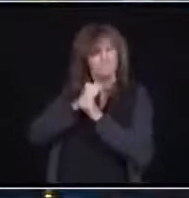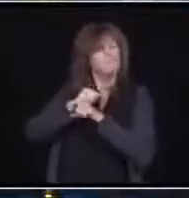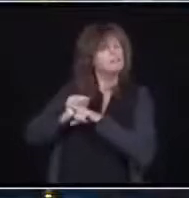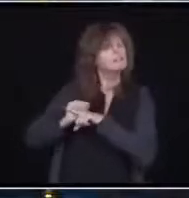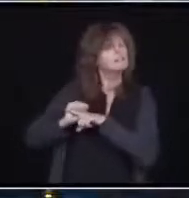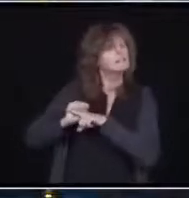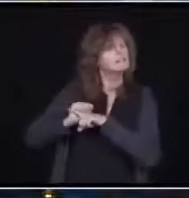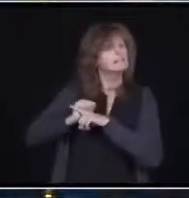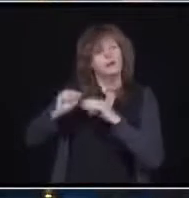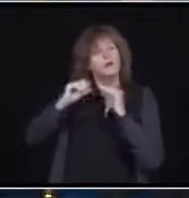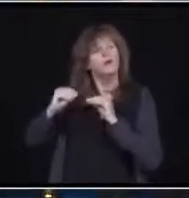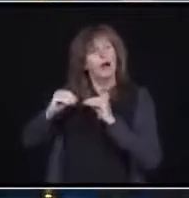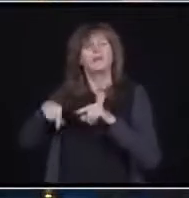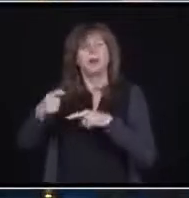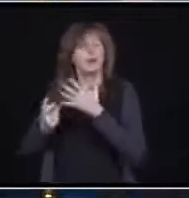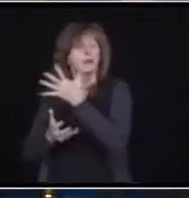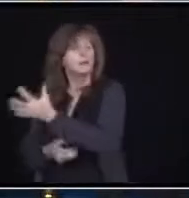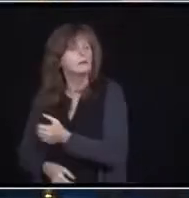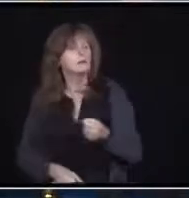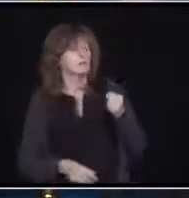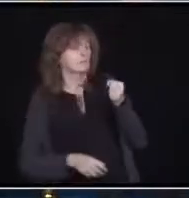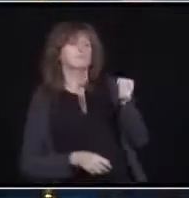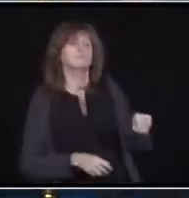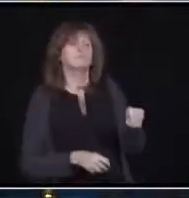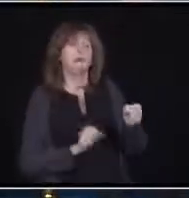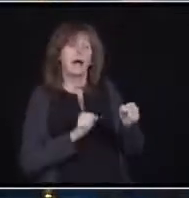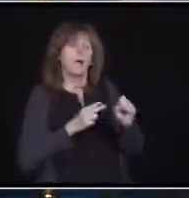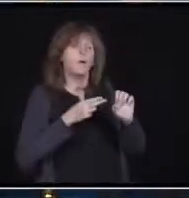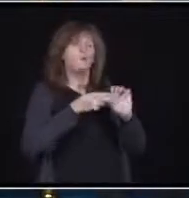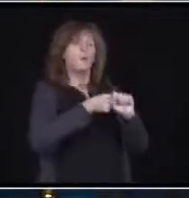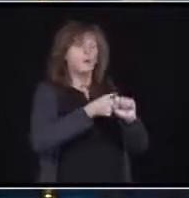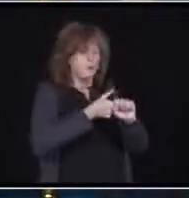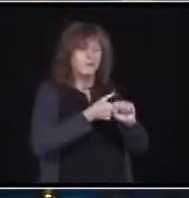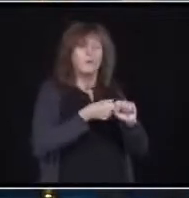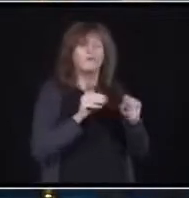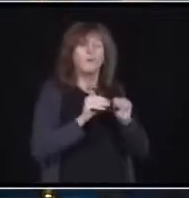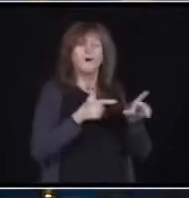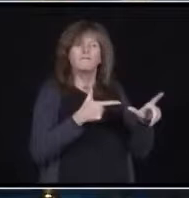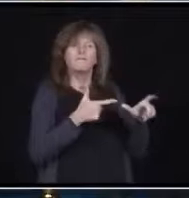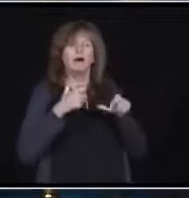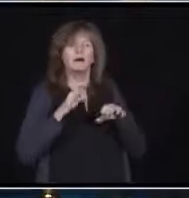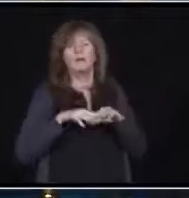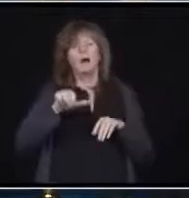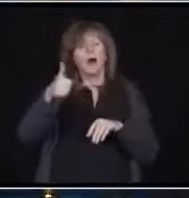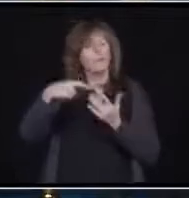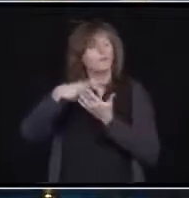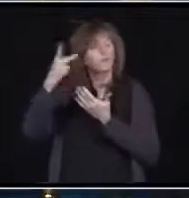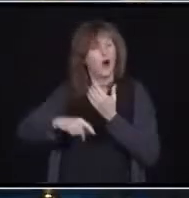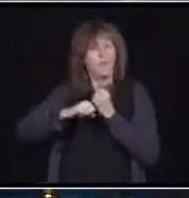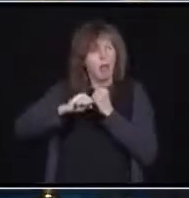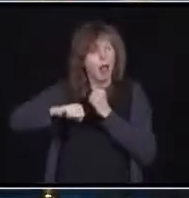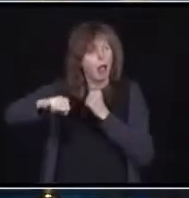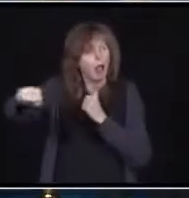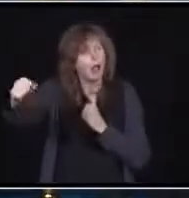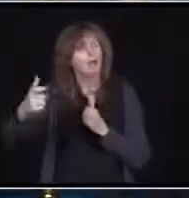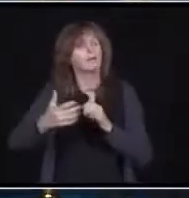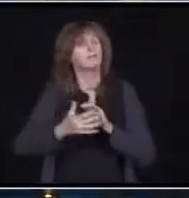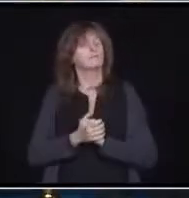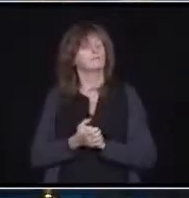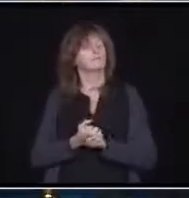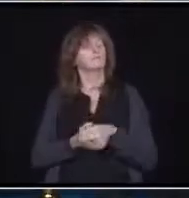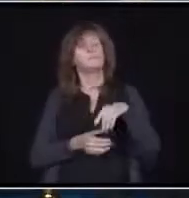available to join the workforce sooner than students in conventional programs. The PSW supportive care program,